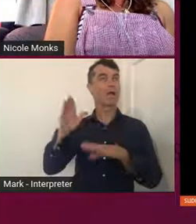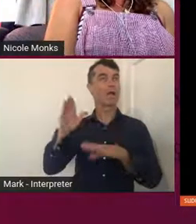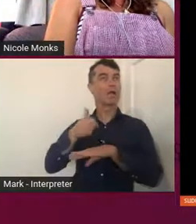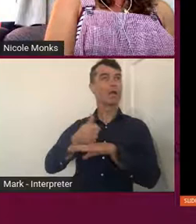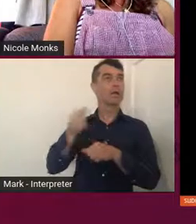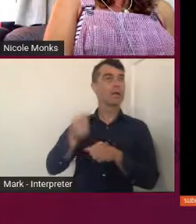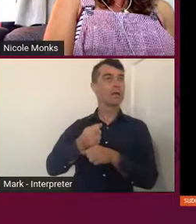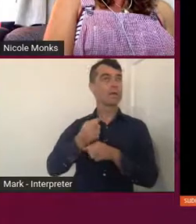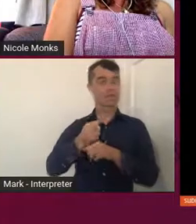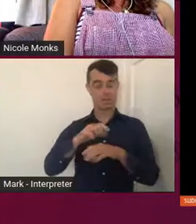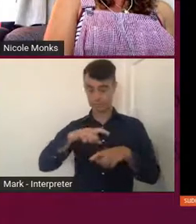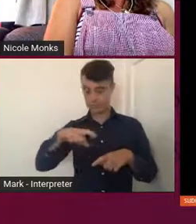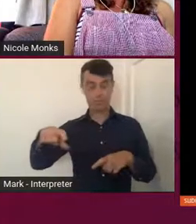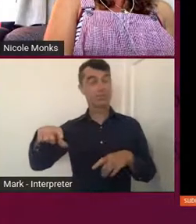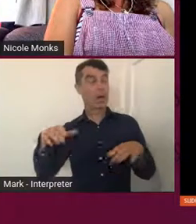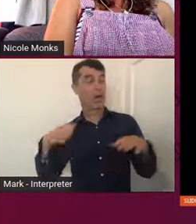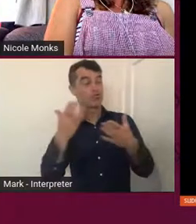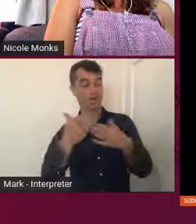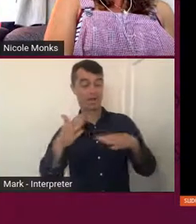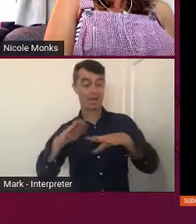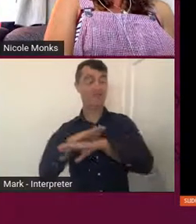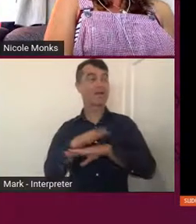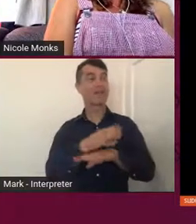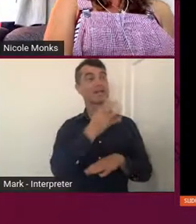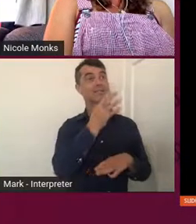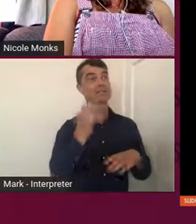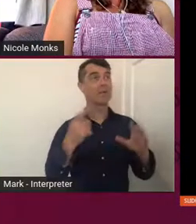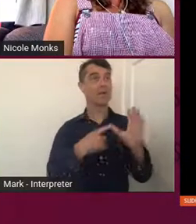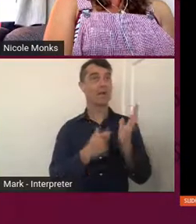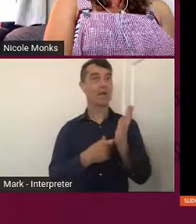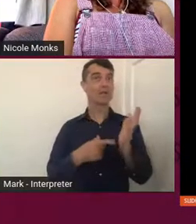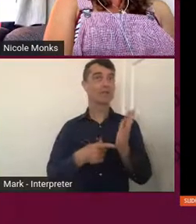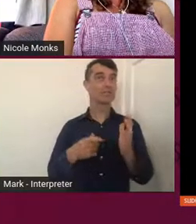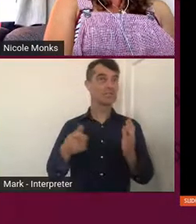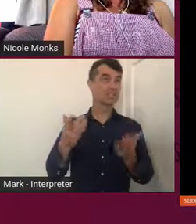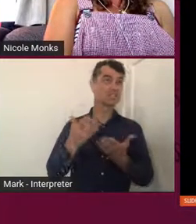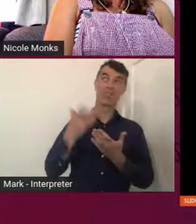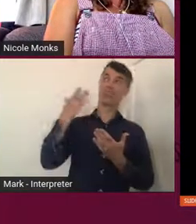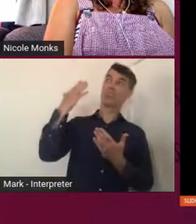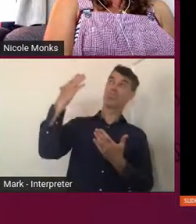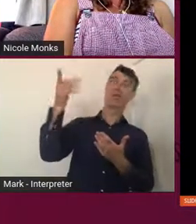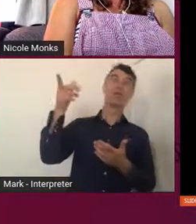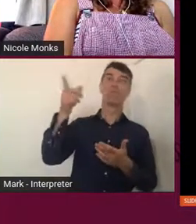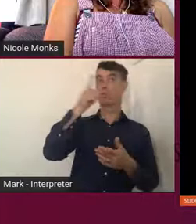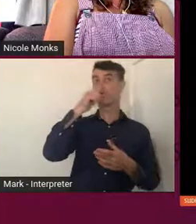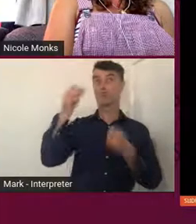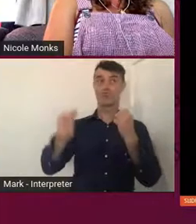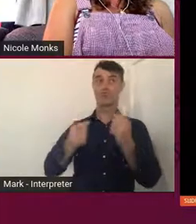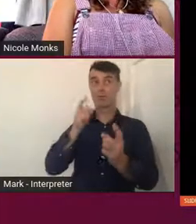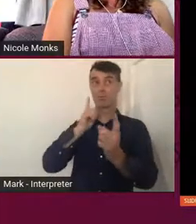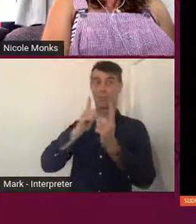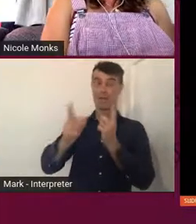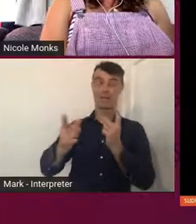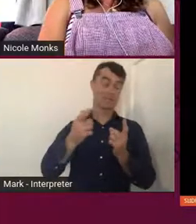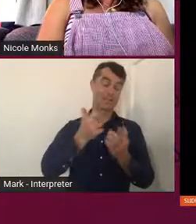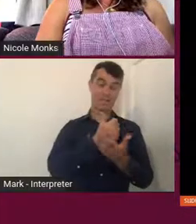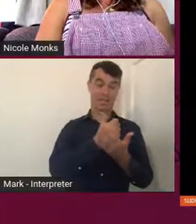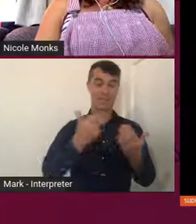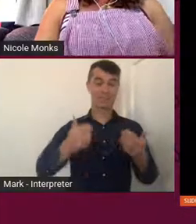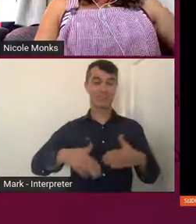yeah. Anyway, it's right there. People run past it every day. And, you know, it's